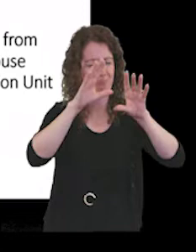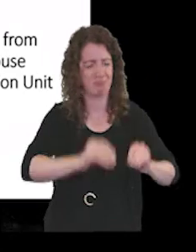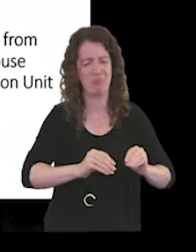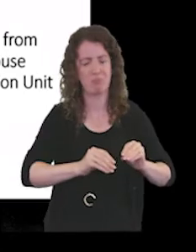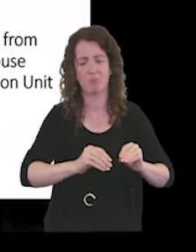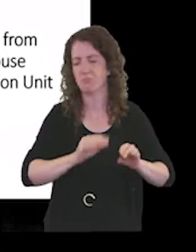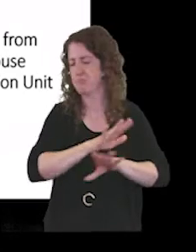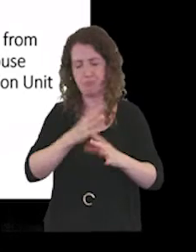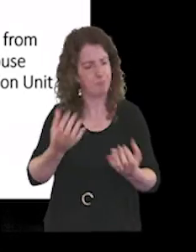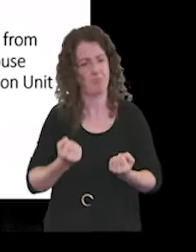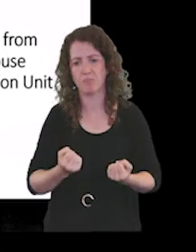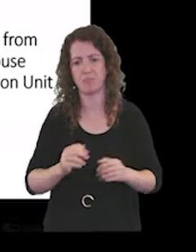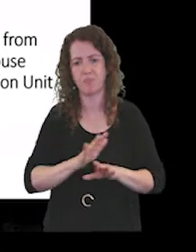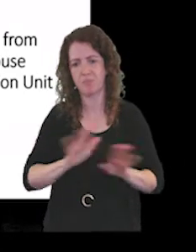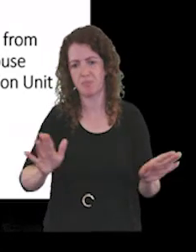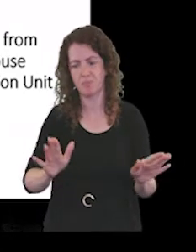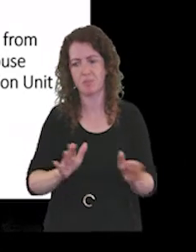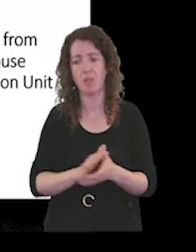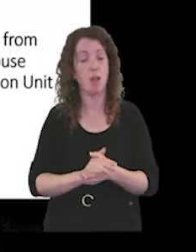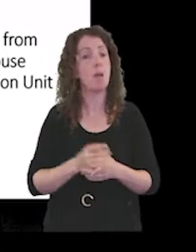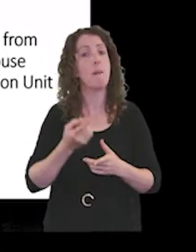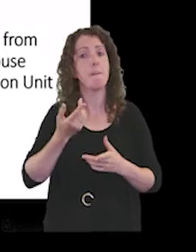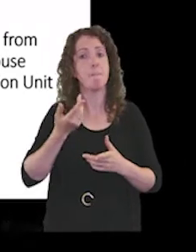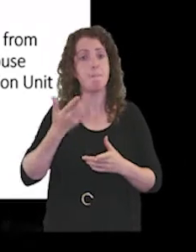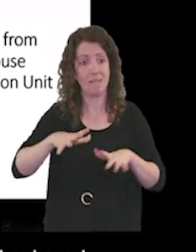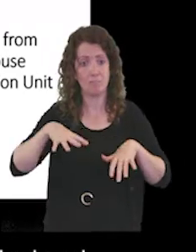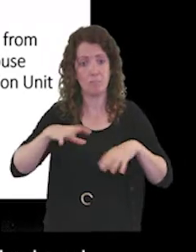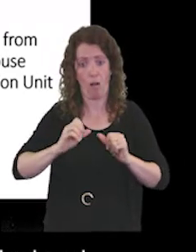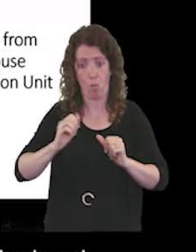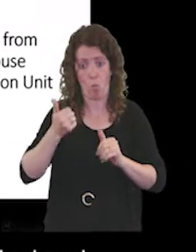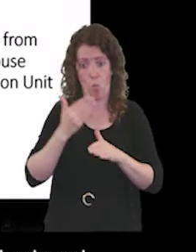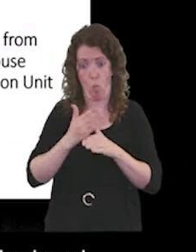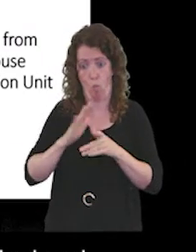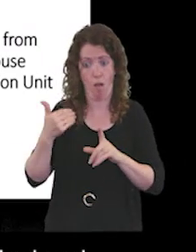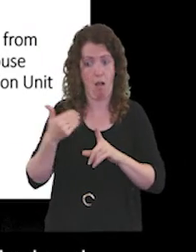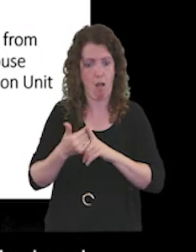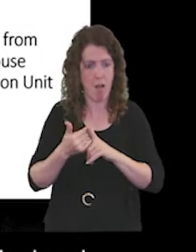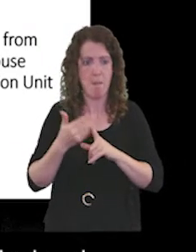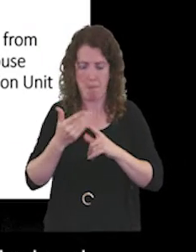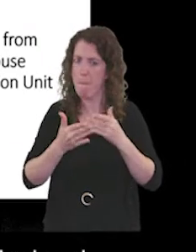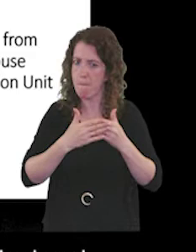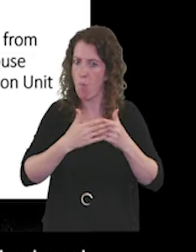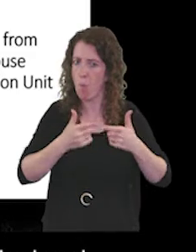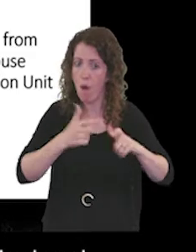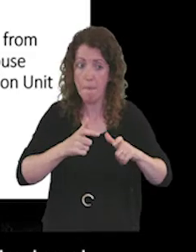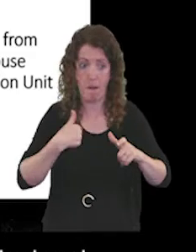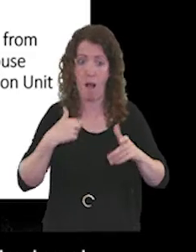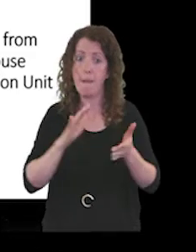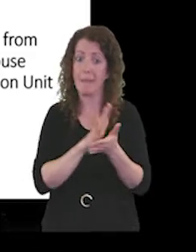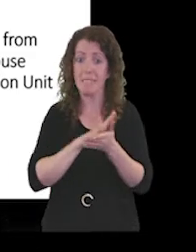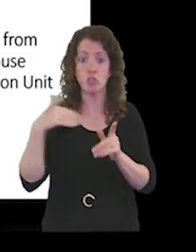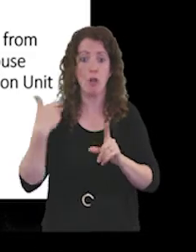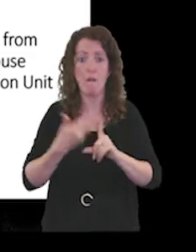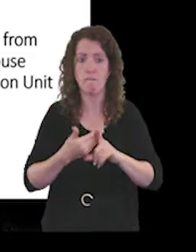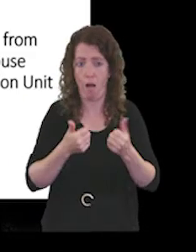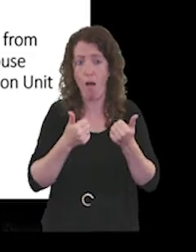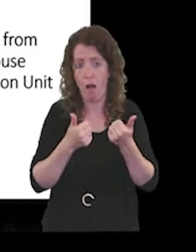Again, we started some really good work here. There's lots more to do, but I'm pleased with the progress we've made.